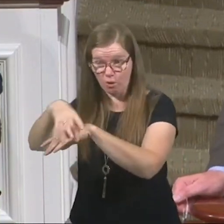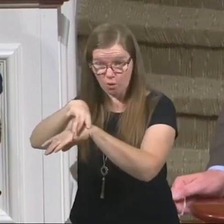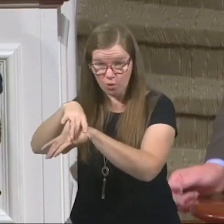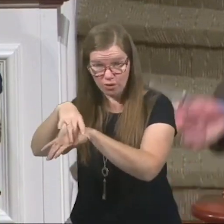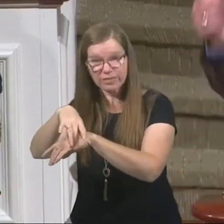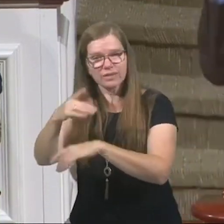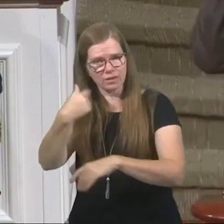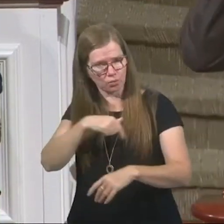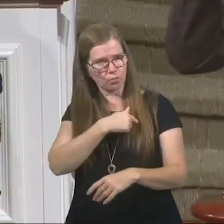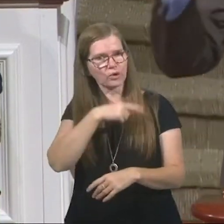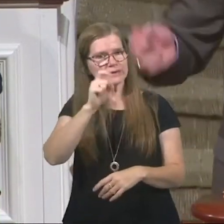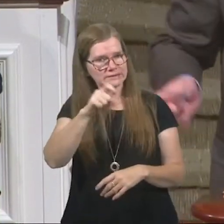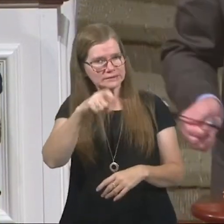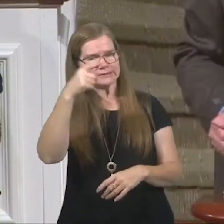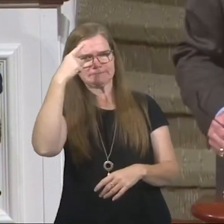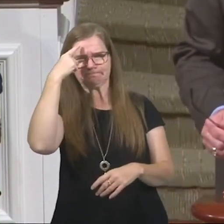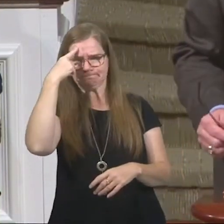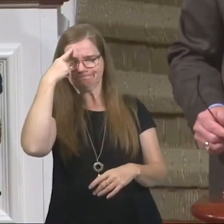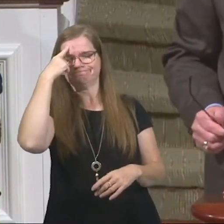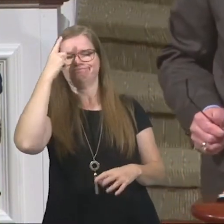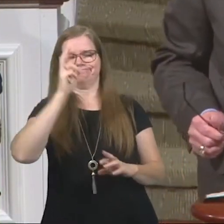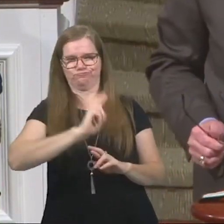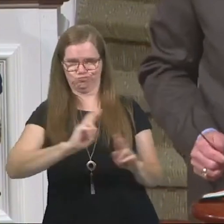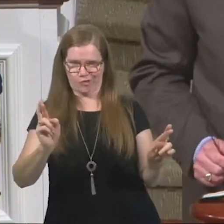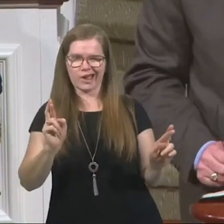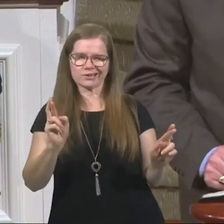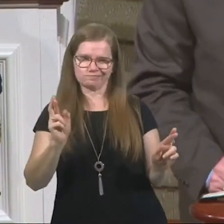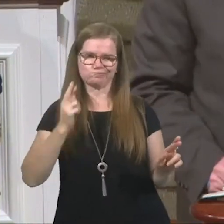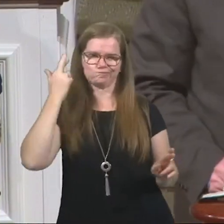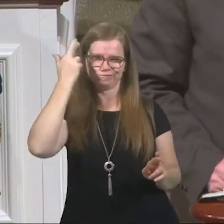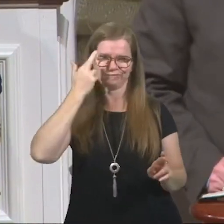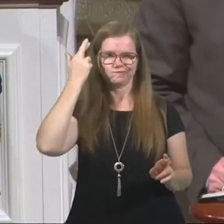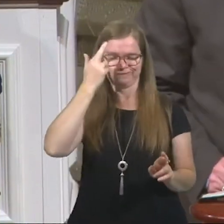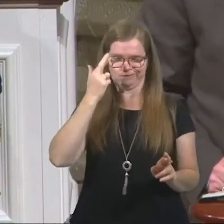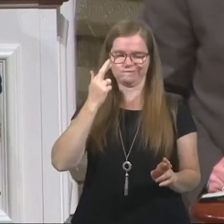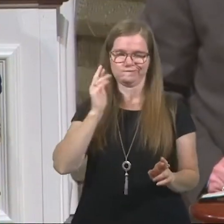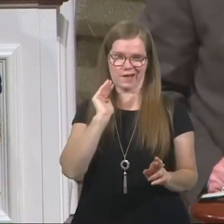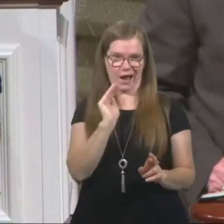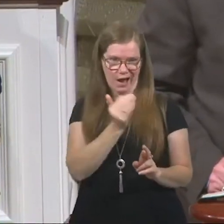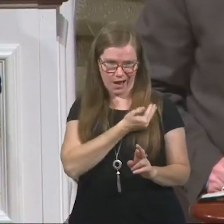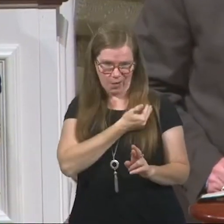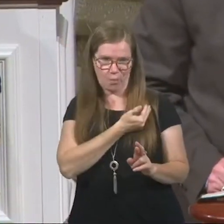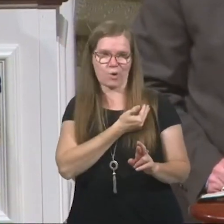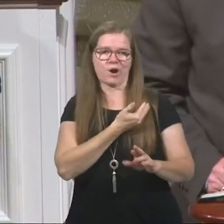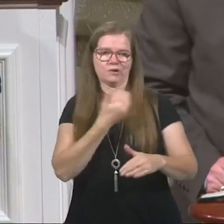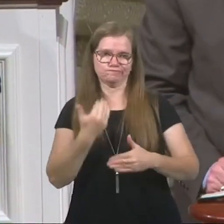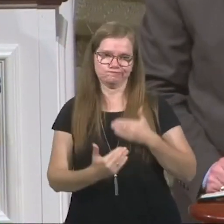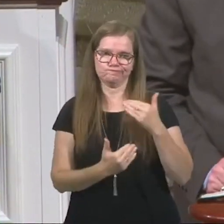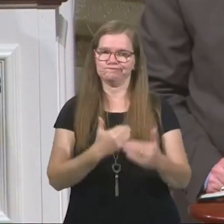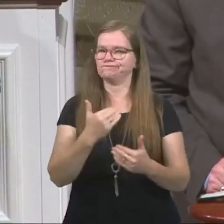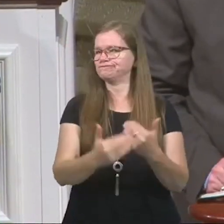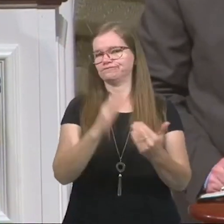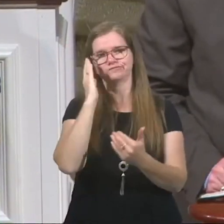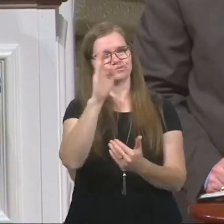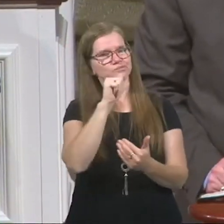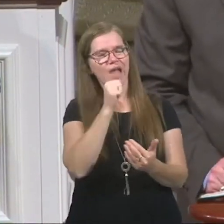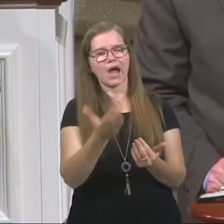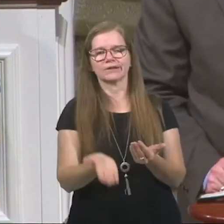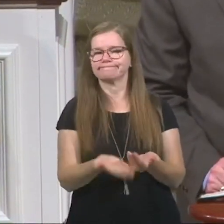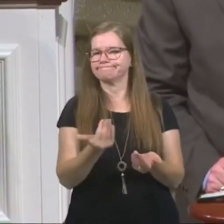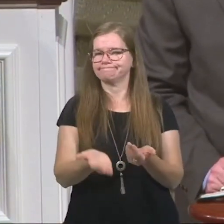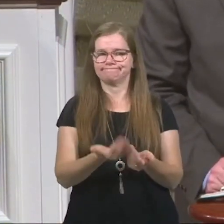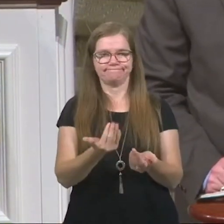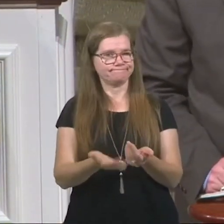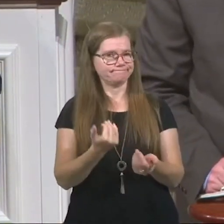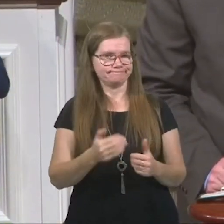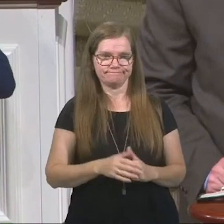you and I need to arm ourselves with the same mentality. That your battle, your walk will not be a walk in the park. It won't